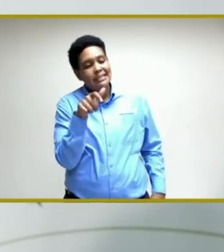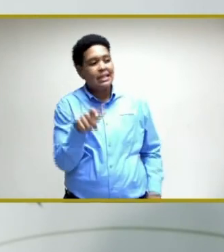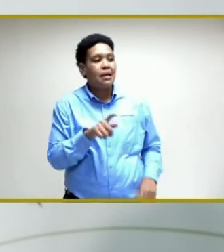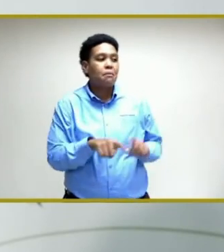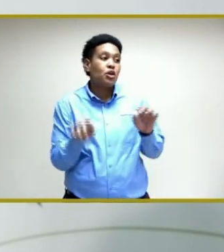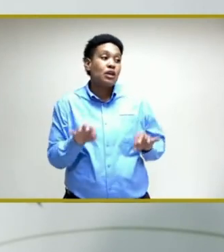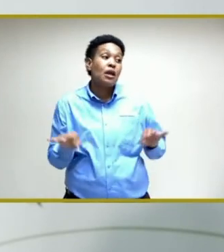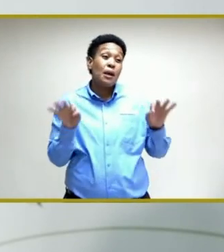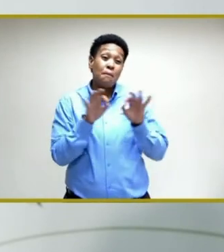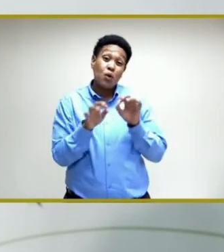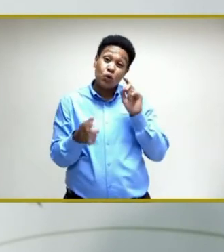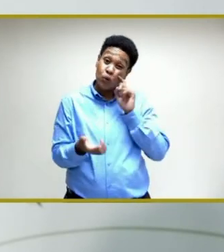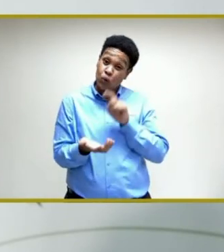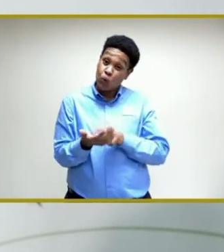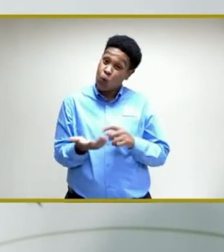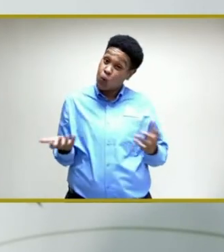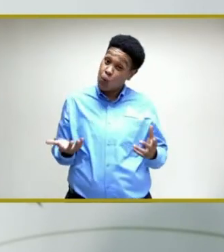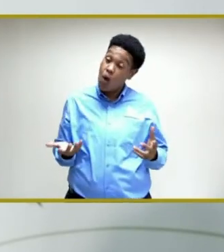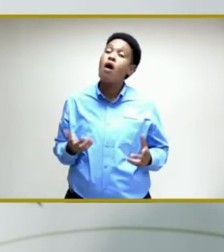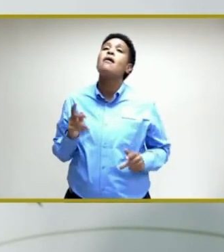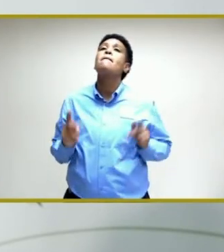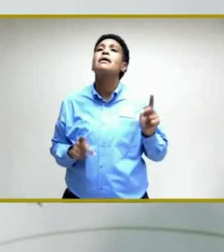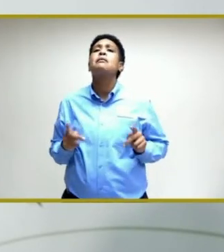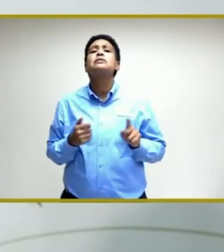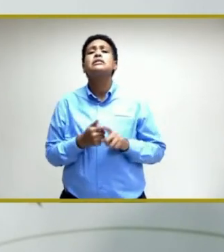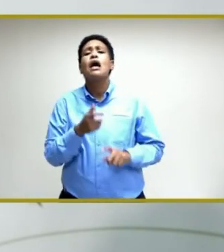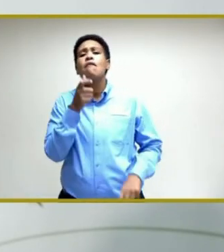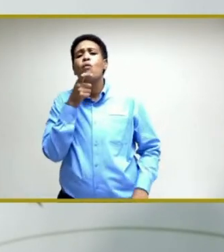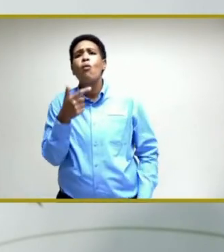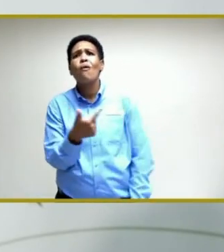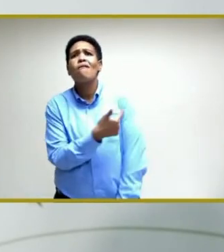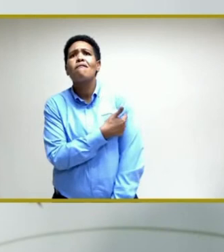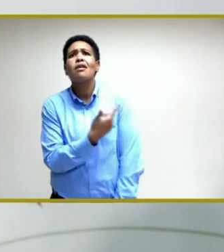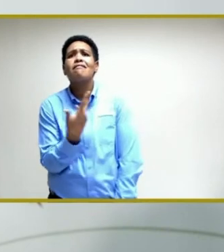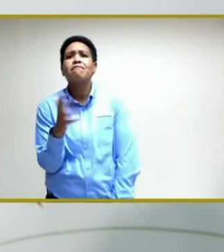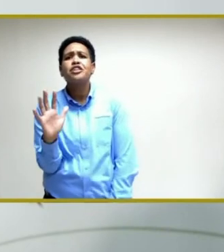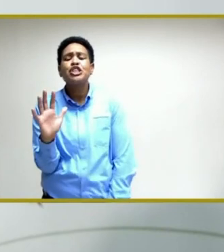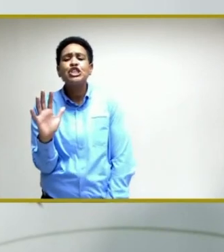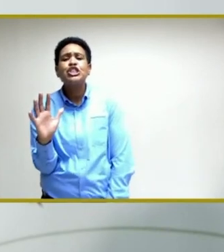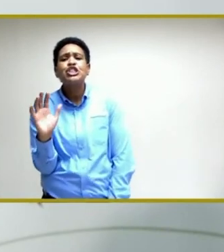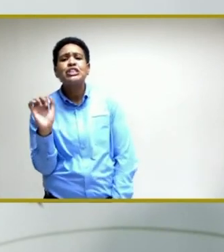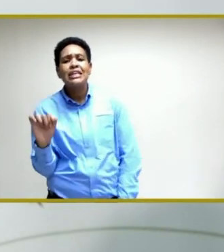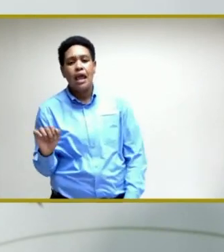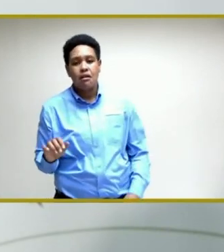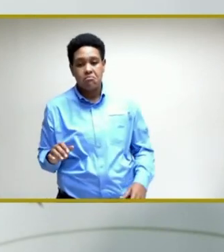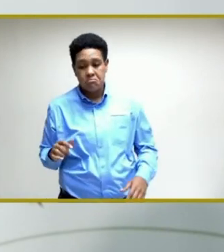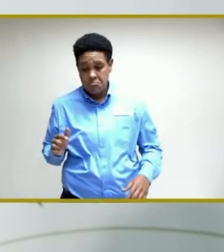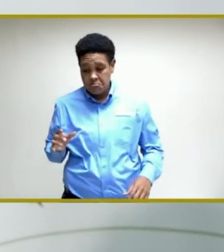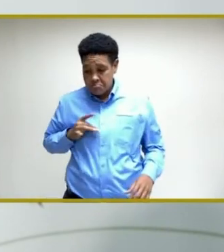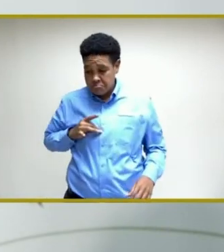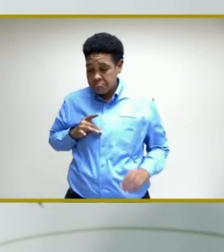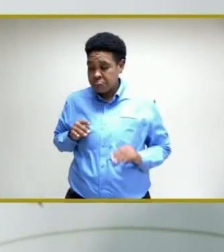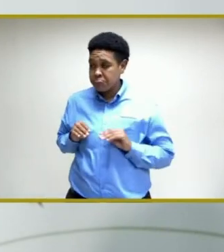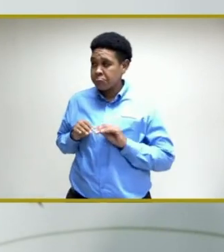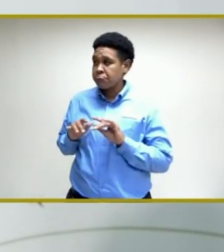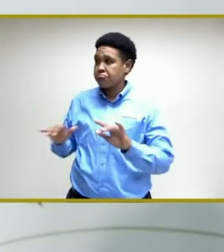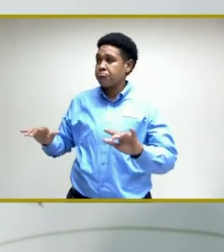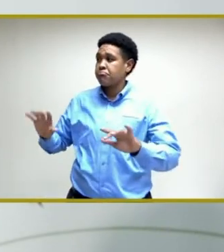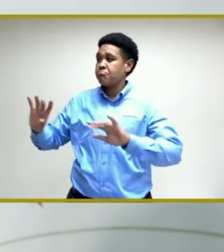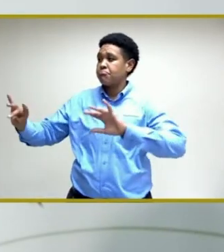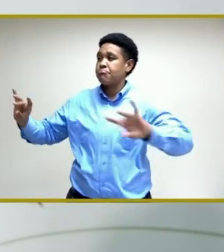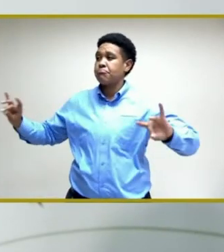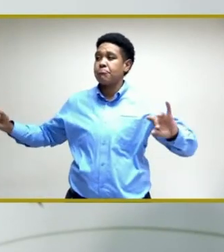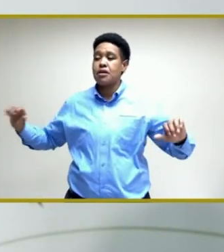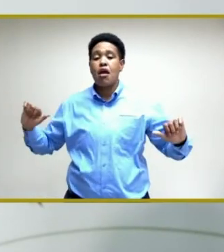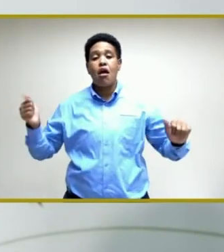importantly to note is that persons who have been vaccinated can also transmit, even if they have